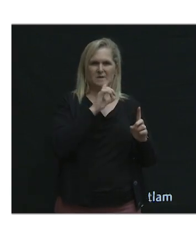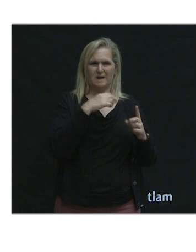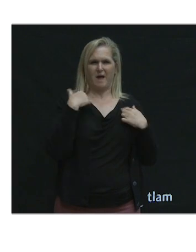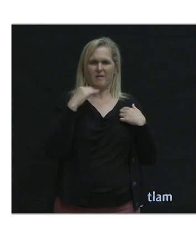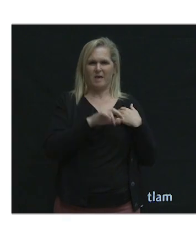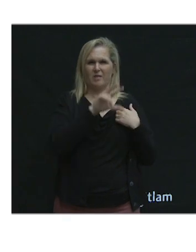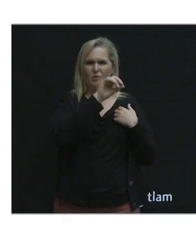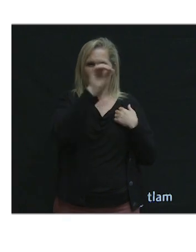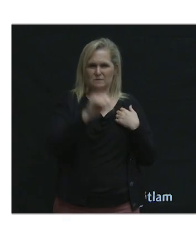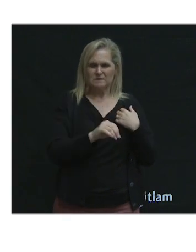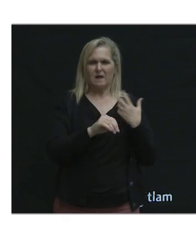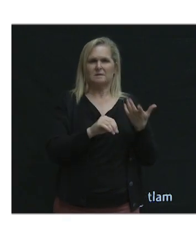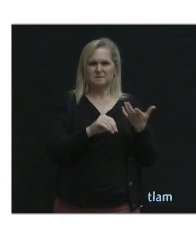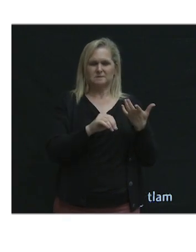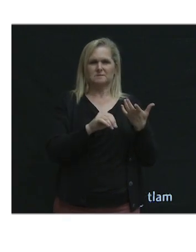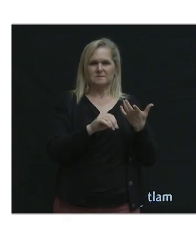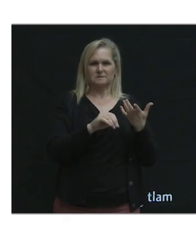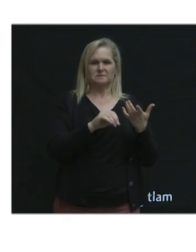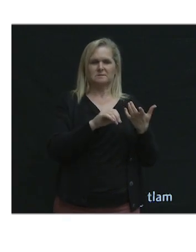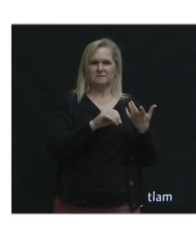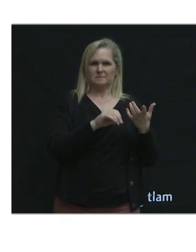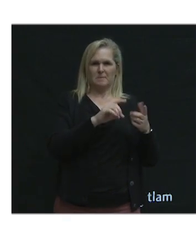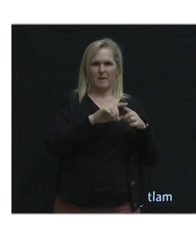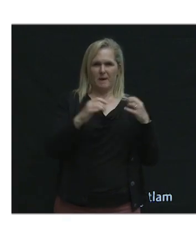sustainable mode share by year 2031.